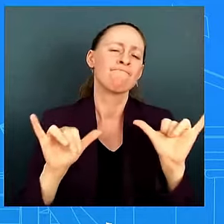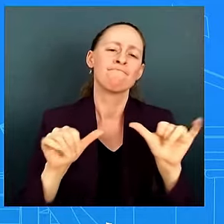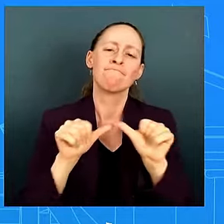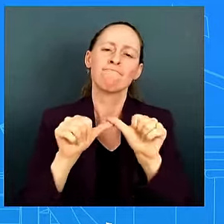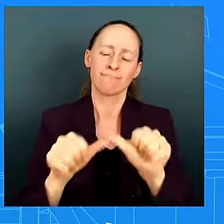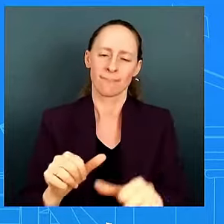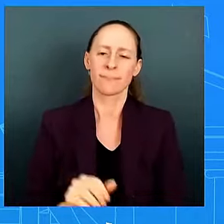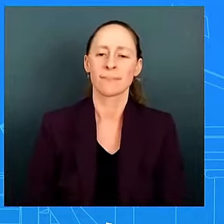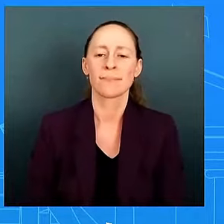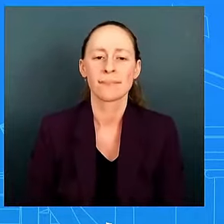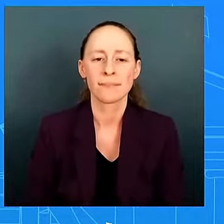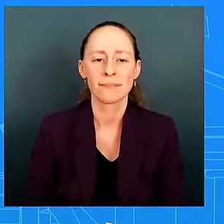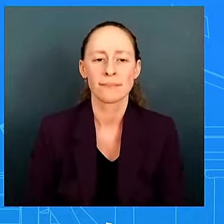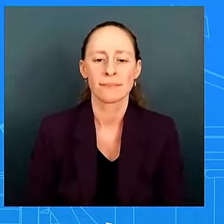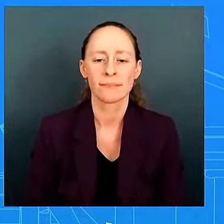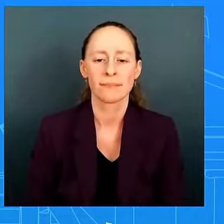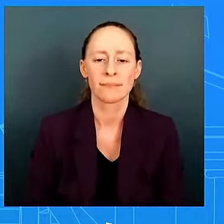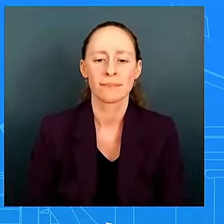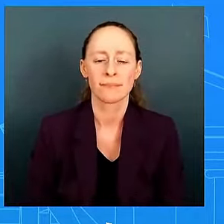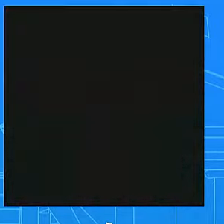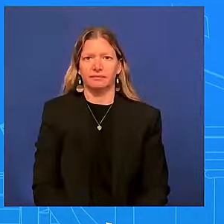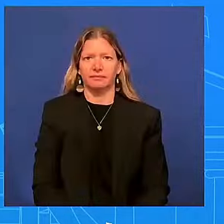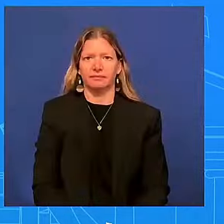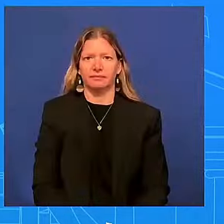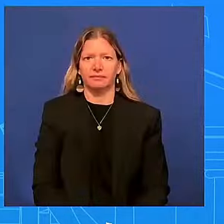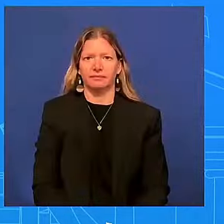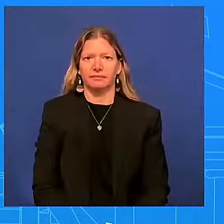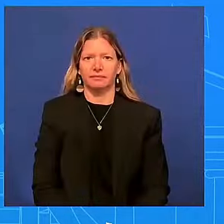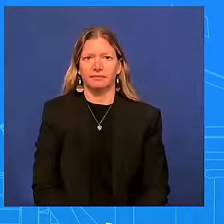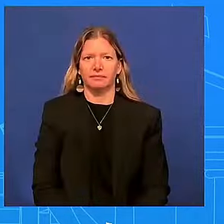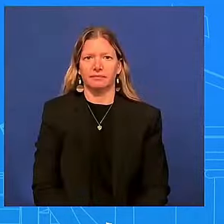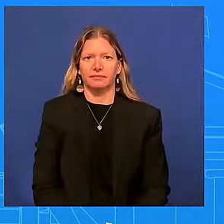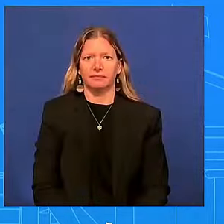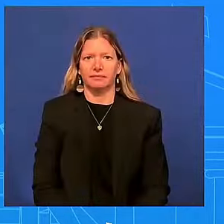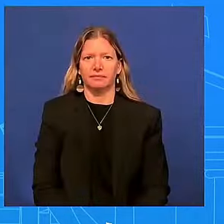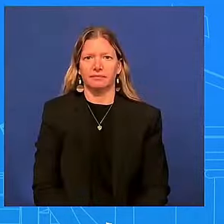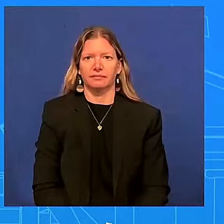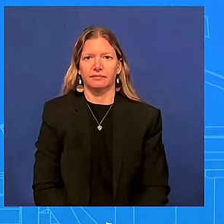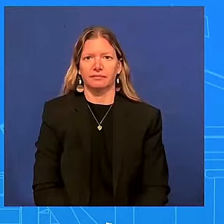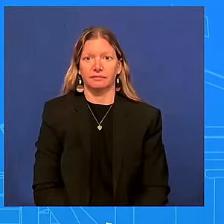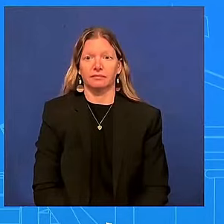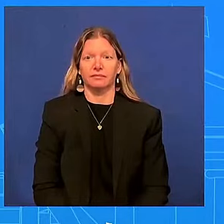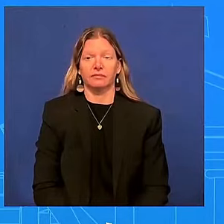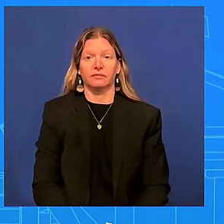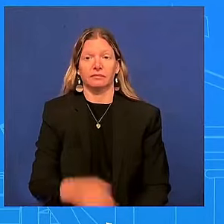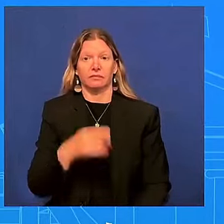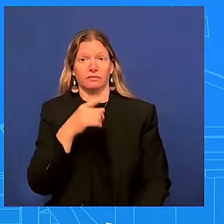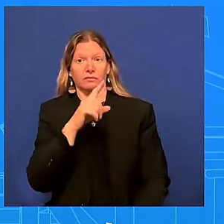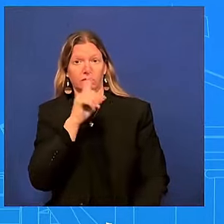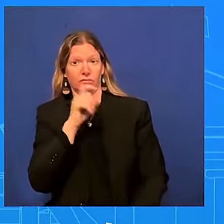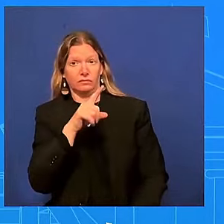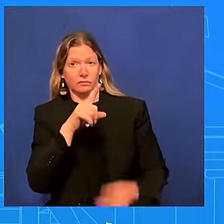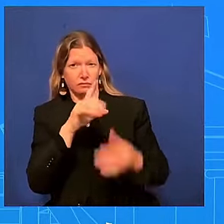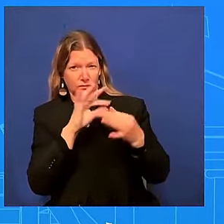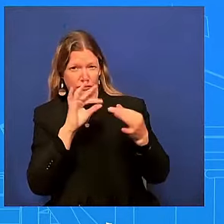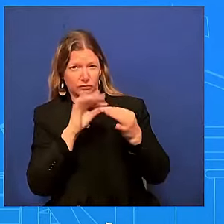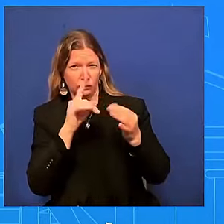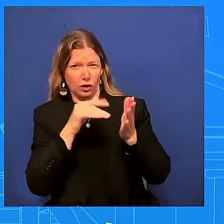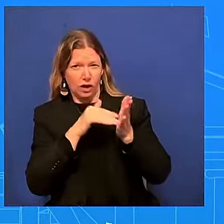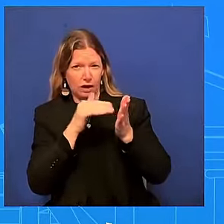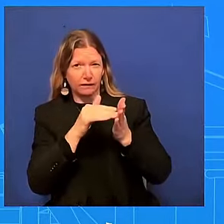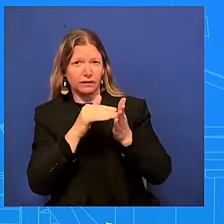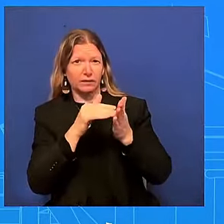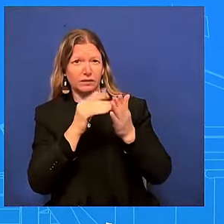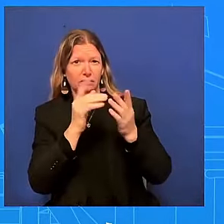questions to follow up on that you talk about how you've spent time with the president um you know when you're